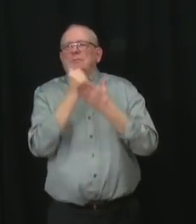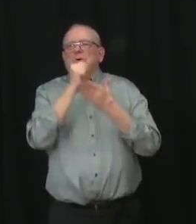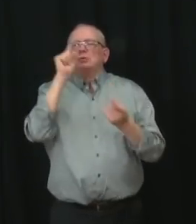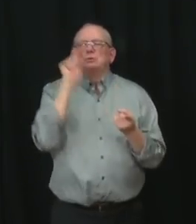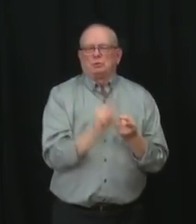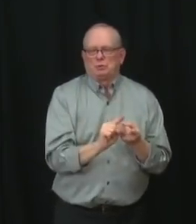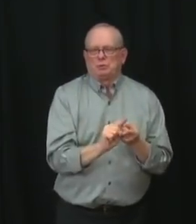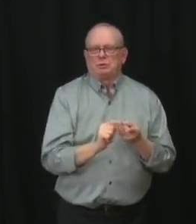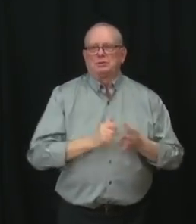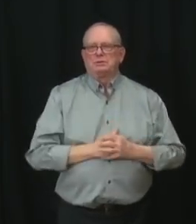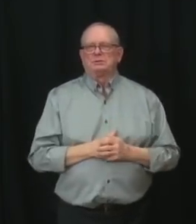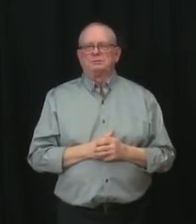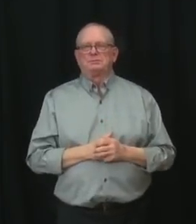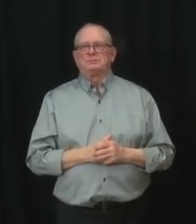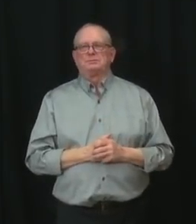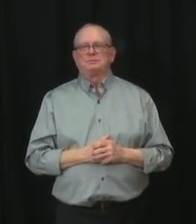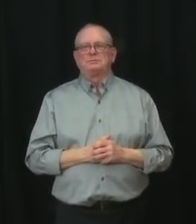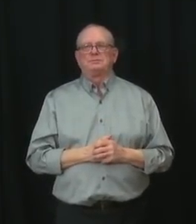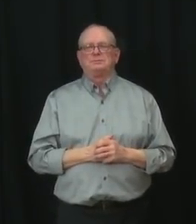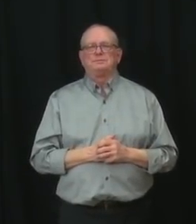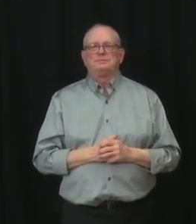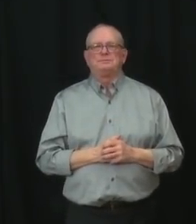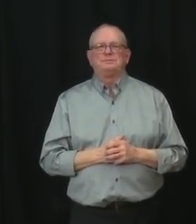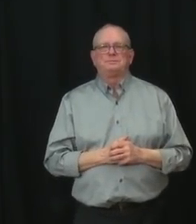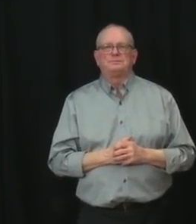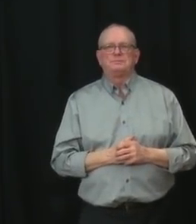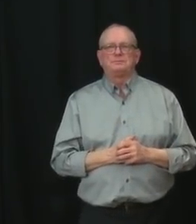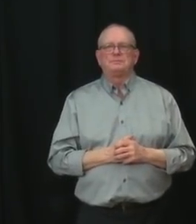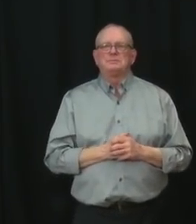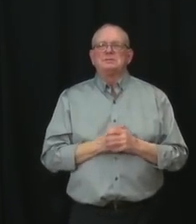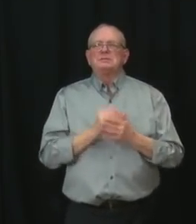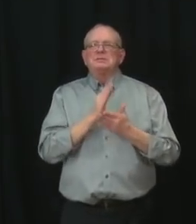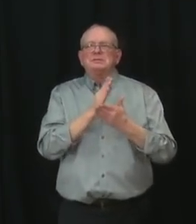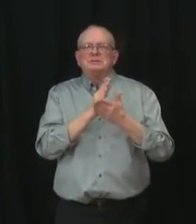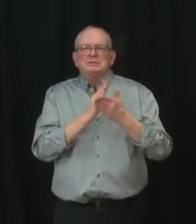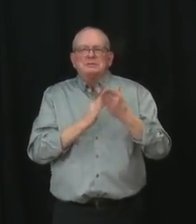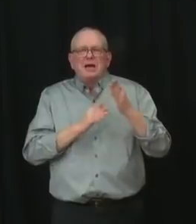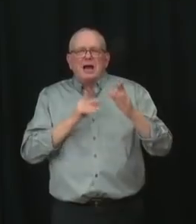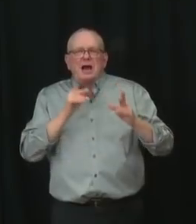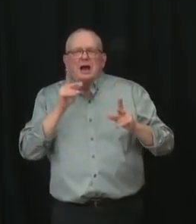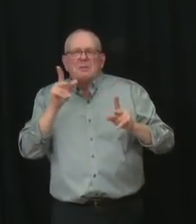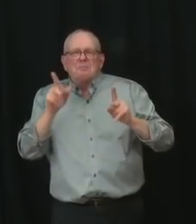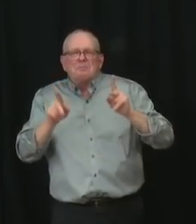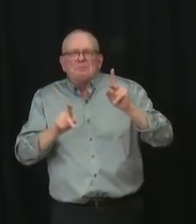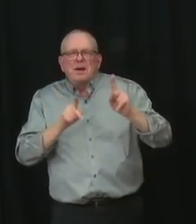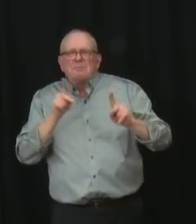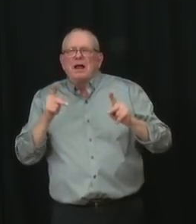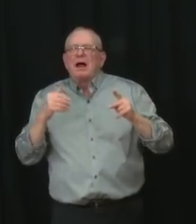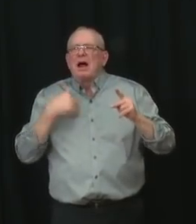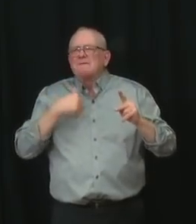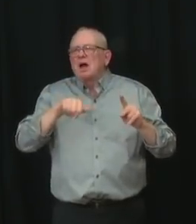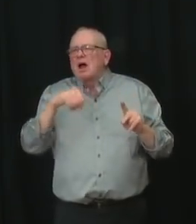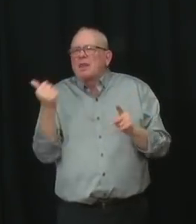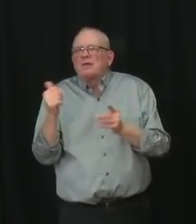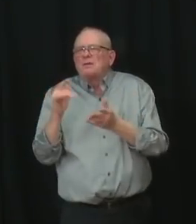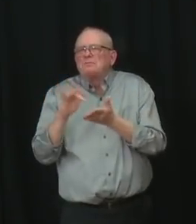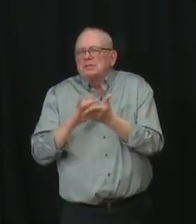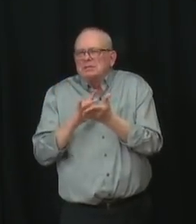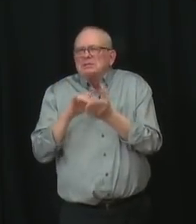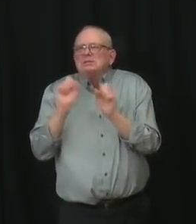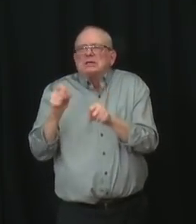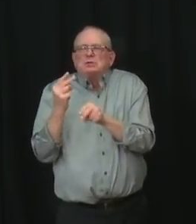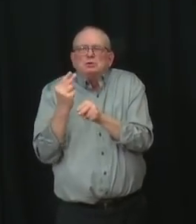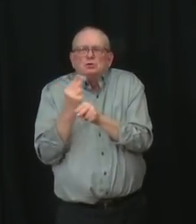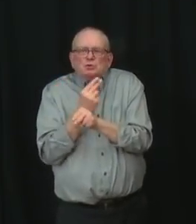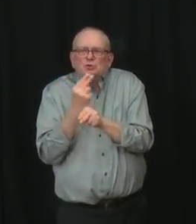Paxilvid will be a second option for some individuals and Sotravimab remains available for Albertans who may benefit from